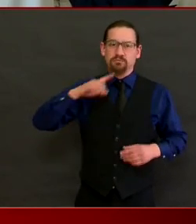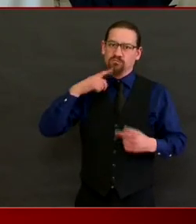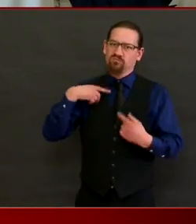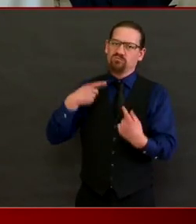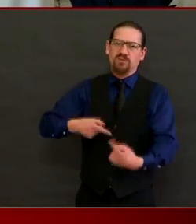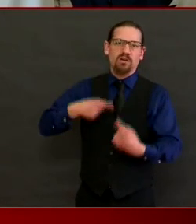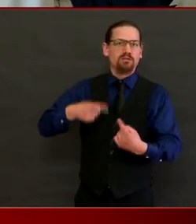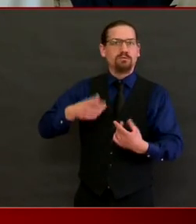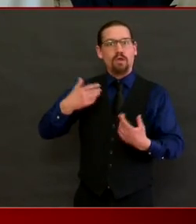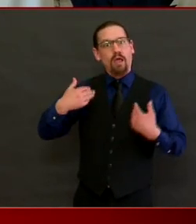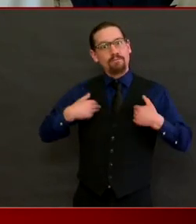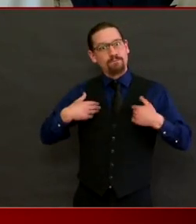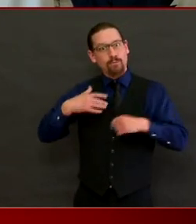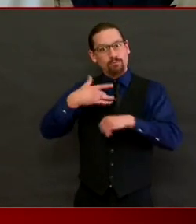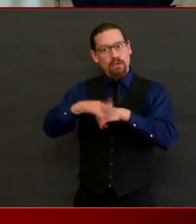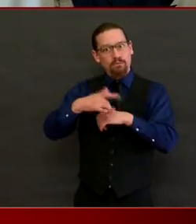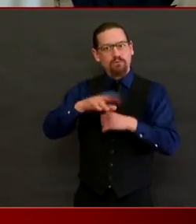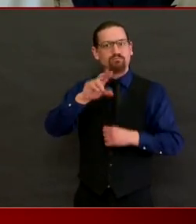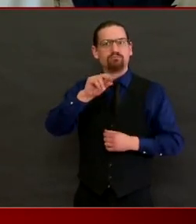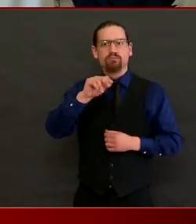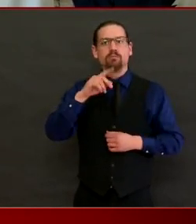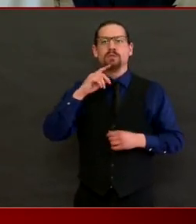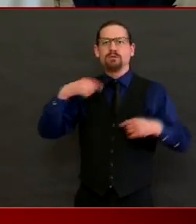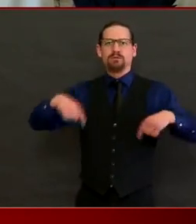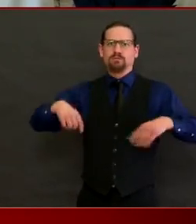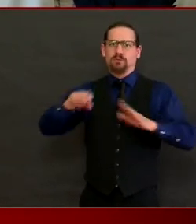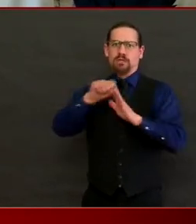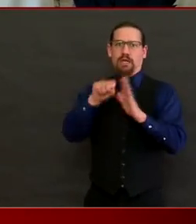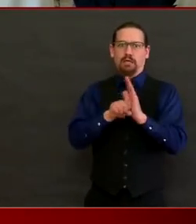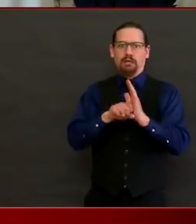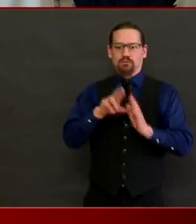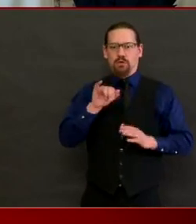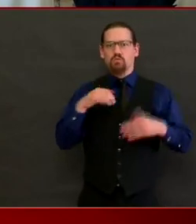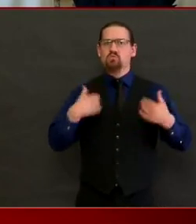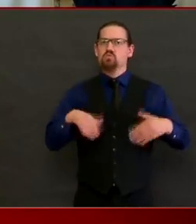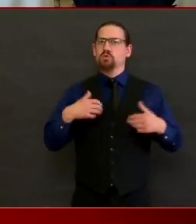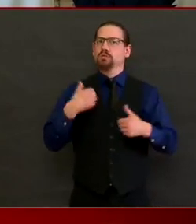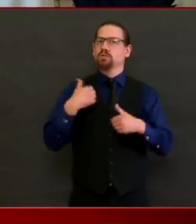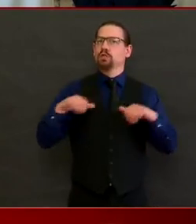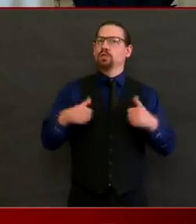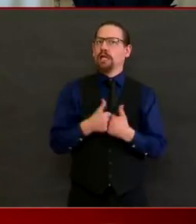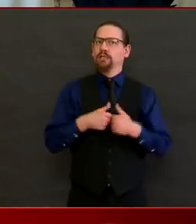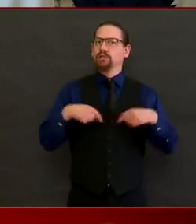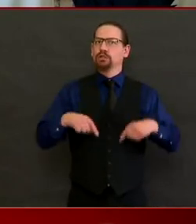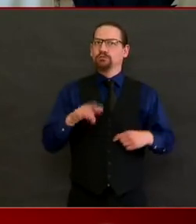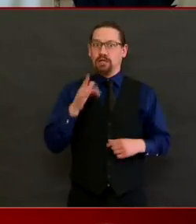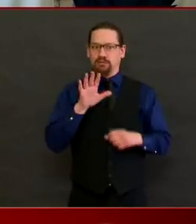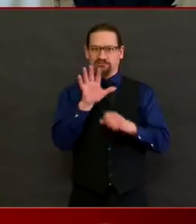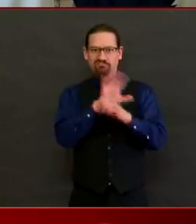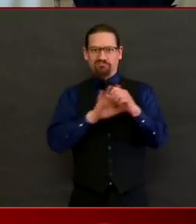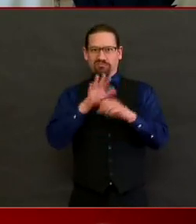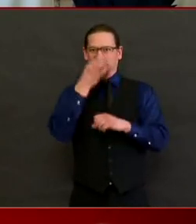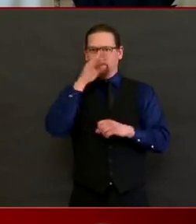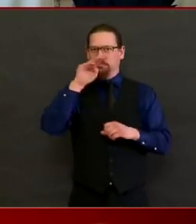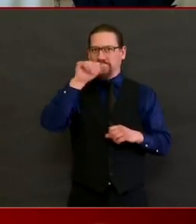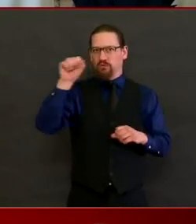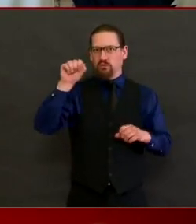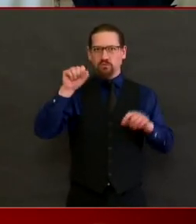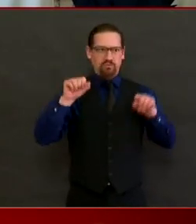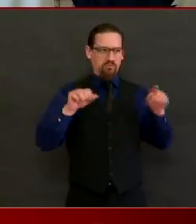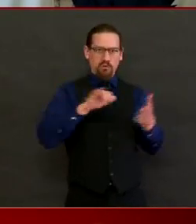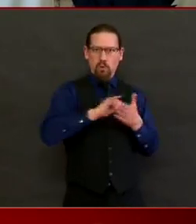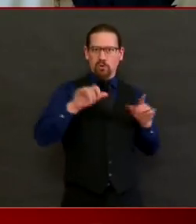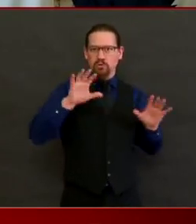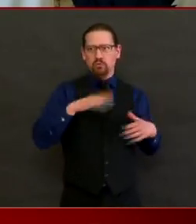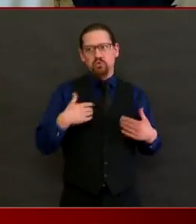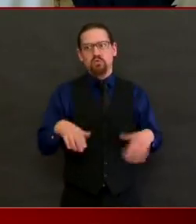getting hit especially hard. The next question is for the doctor from Alan Gerberti of WBOB. How